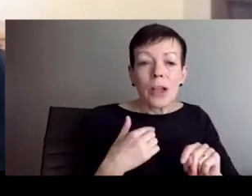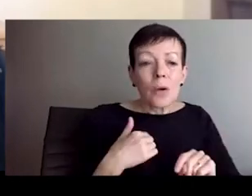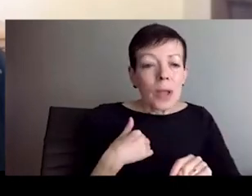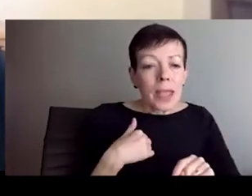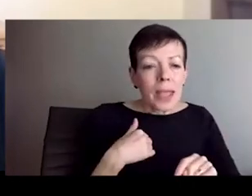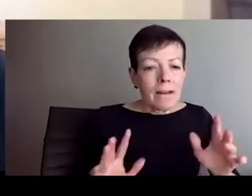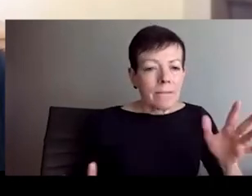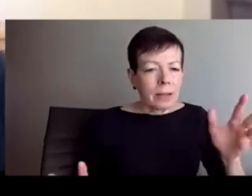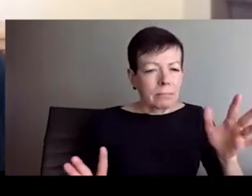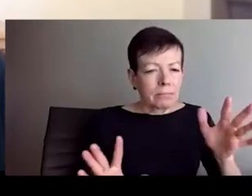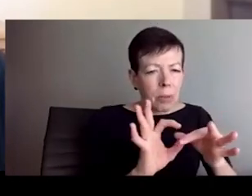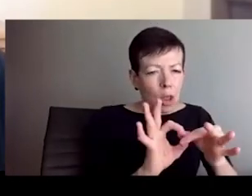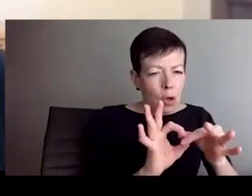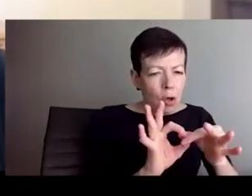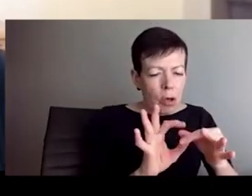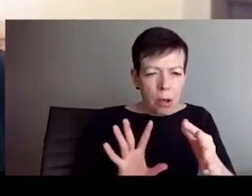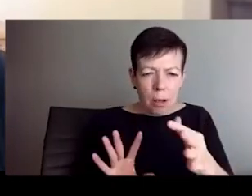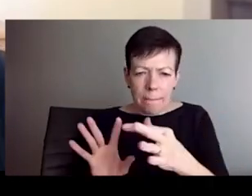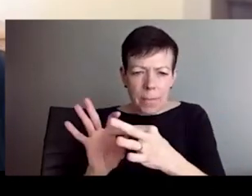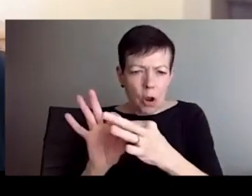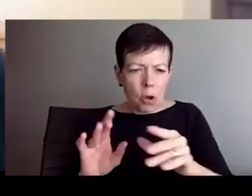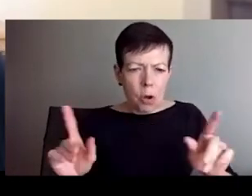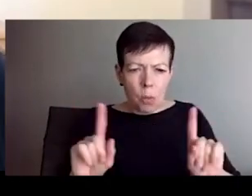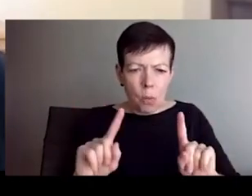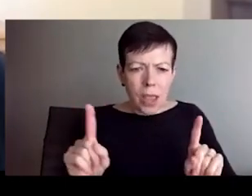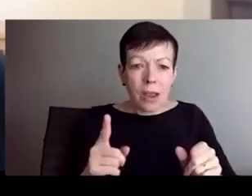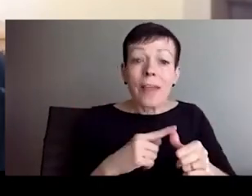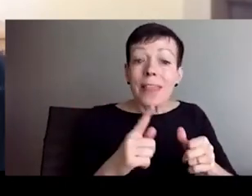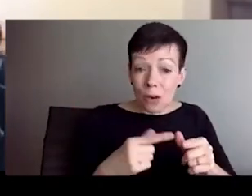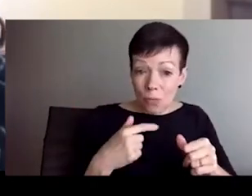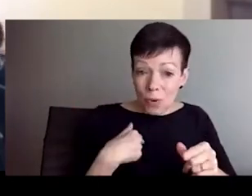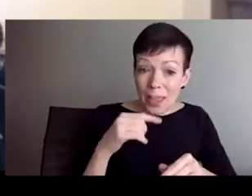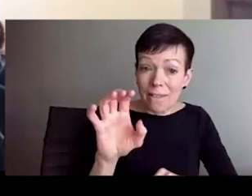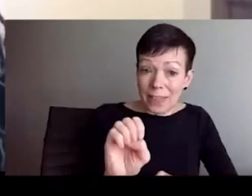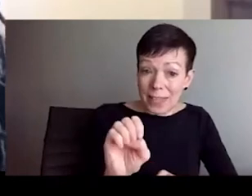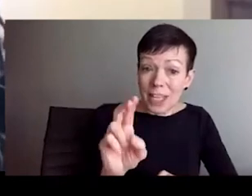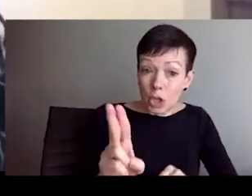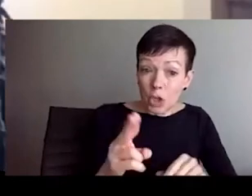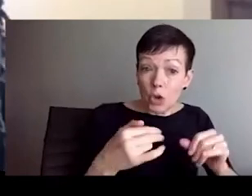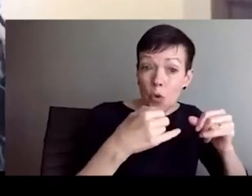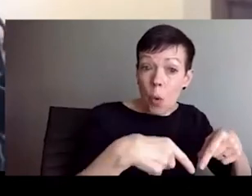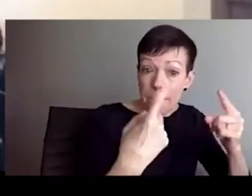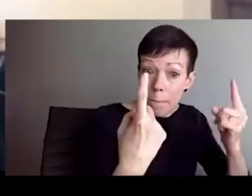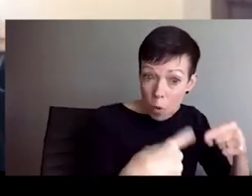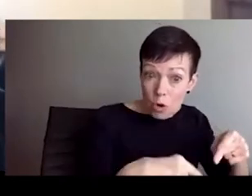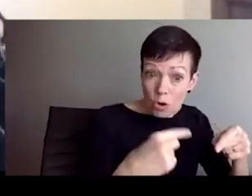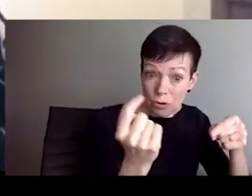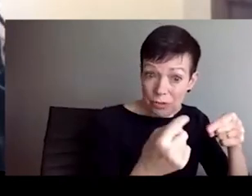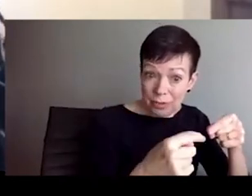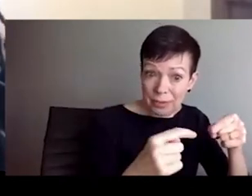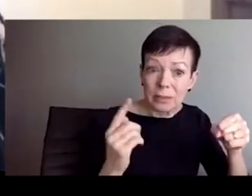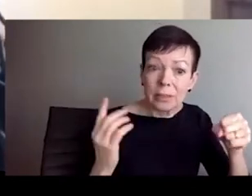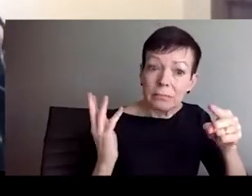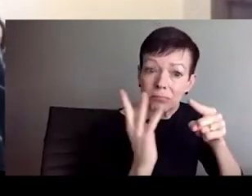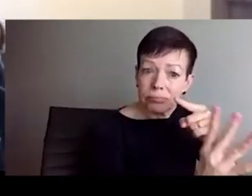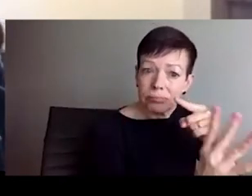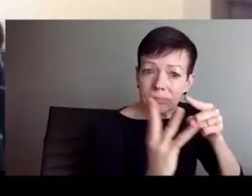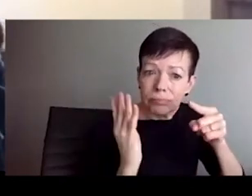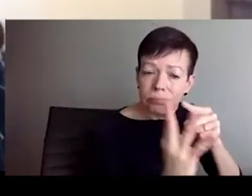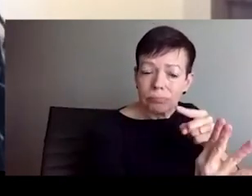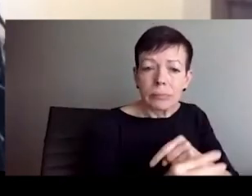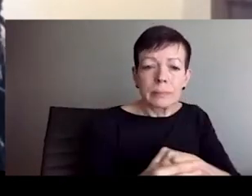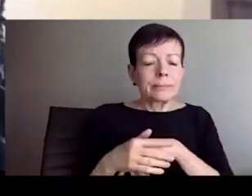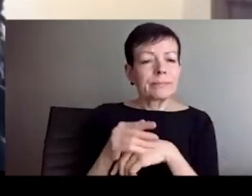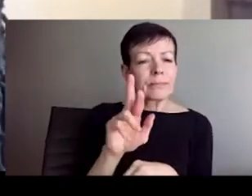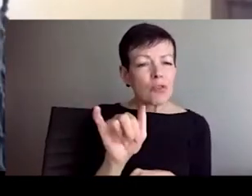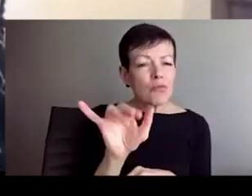Roma are racialized as black. There's a term that is likened to blackness, but in other spaces, Roma across Europe are racialized outside of whiteness,